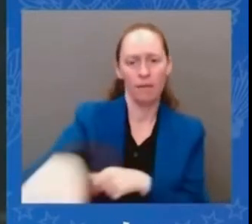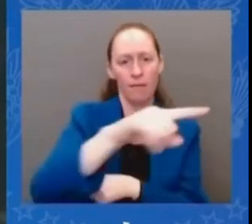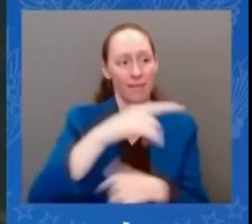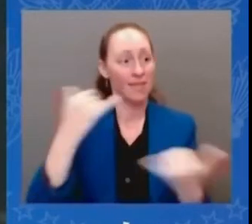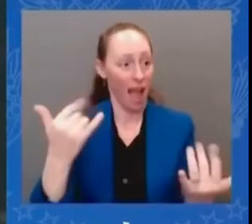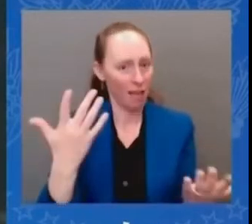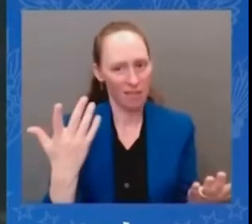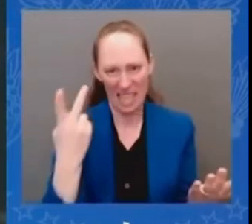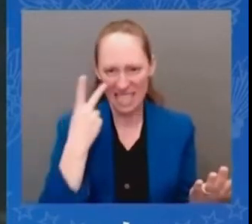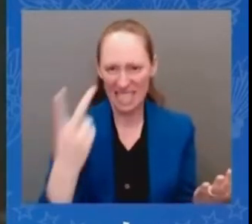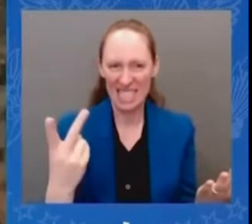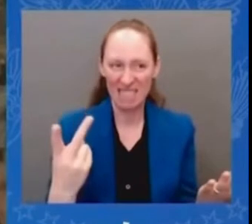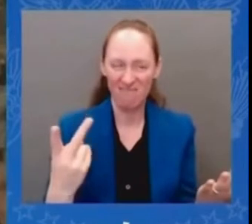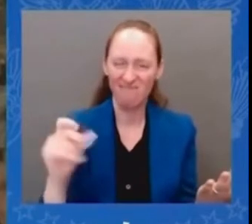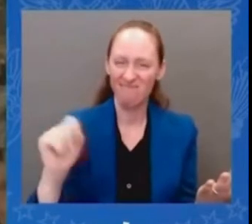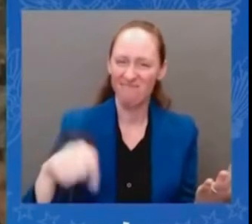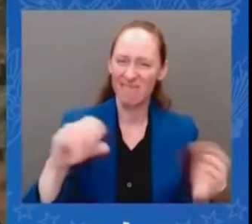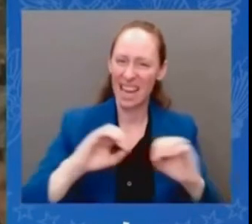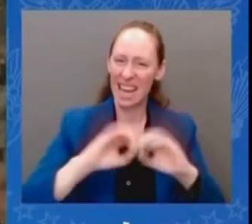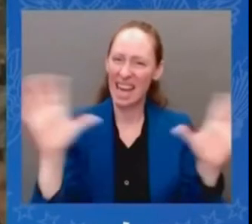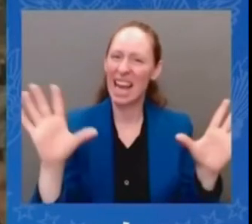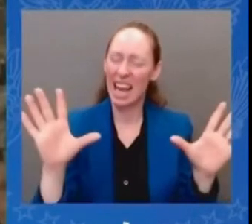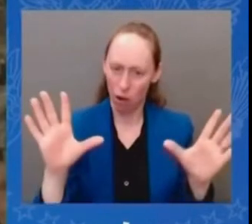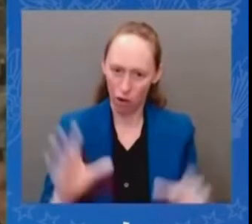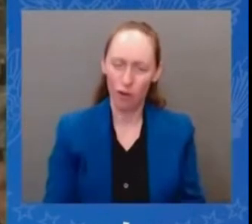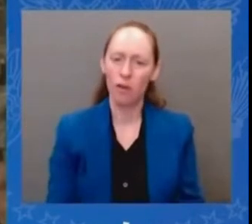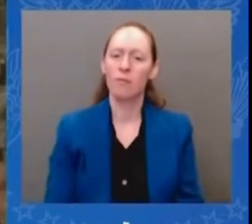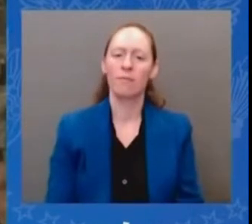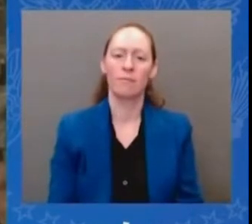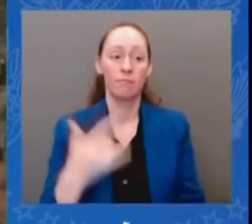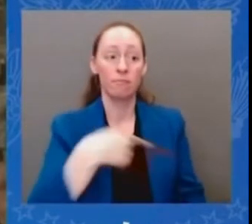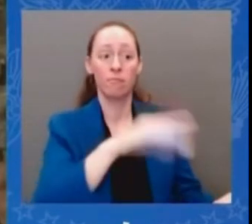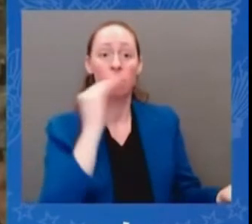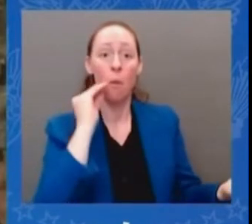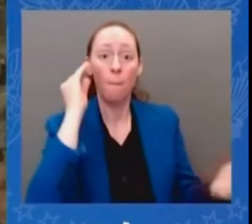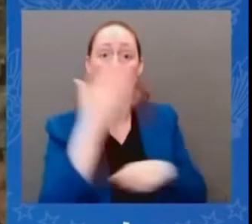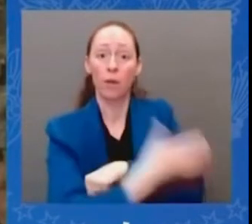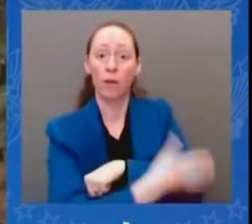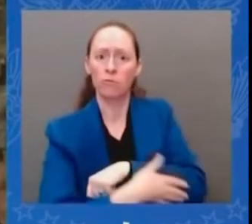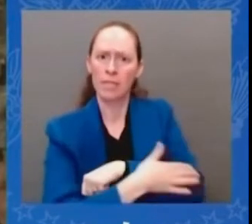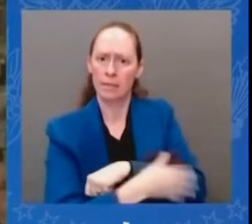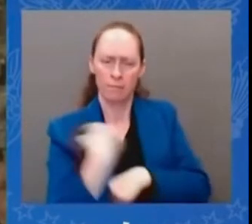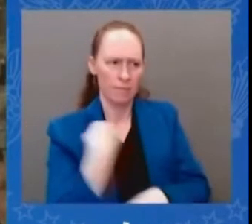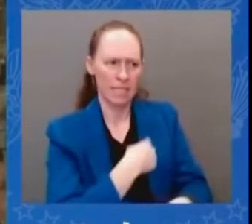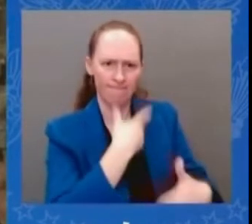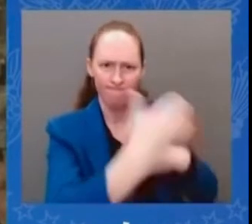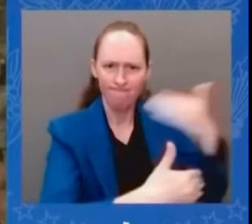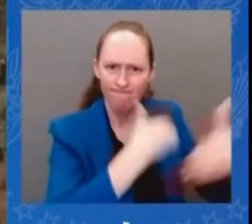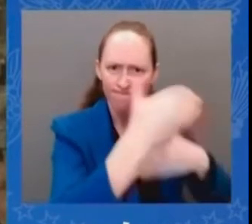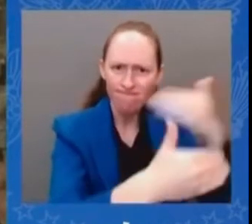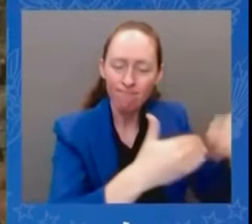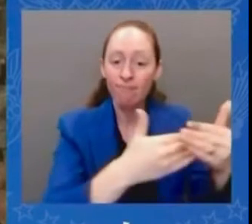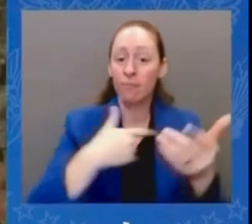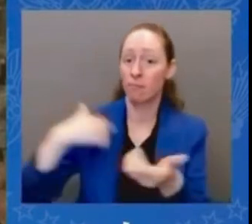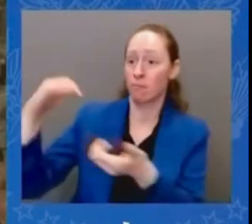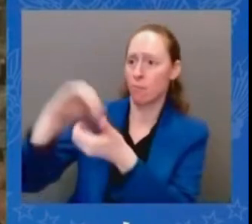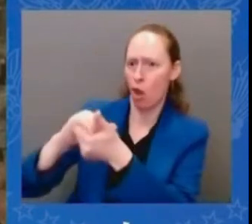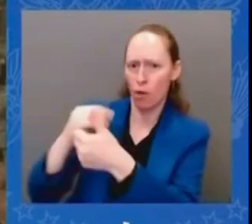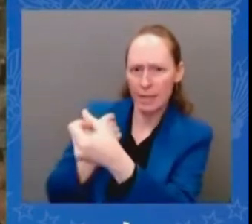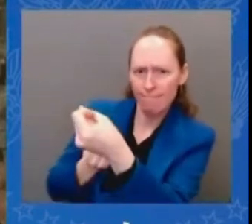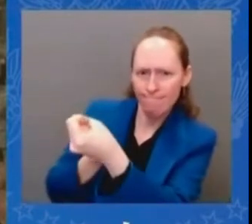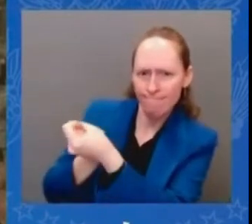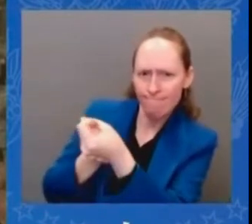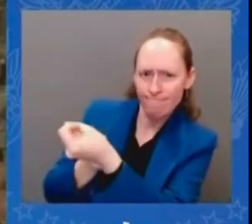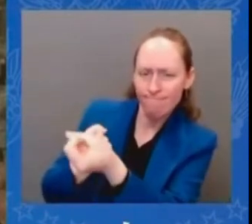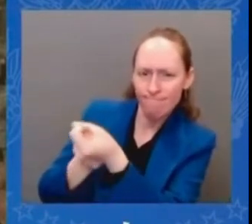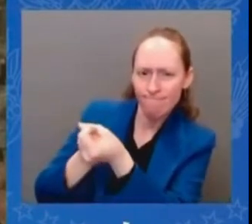strength at home america is working alongside our allies and partners to deliver real meaningful progress around the world and